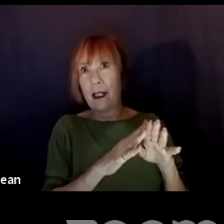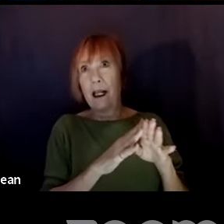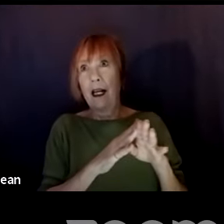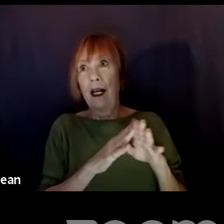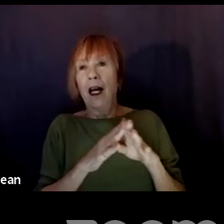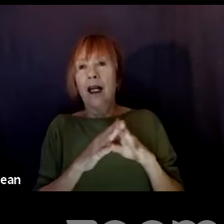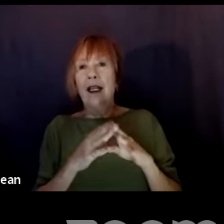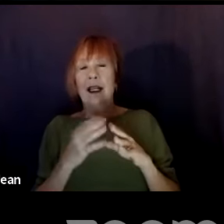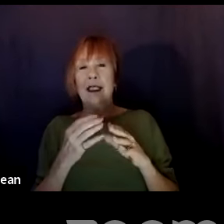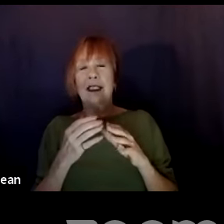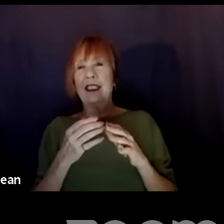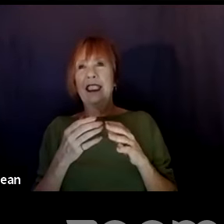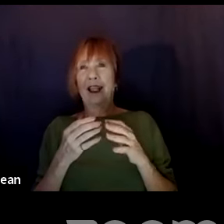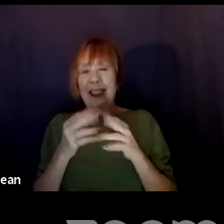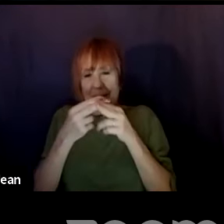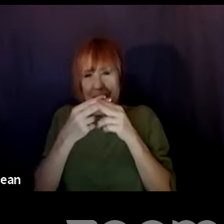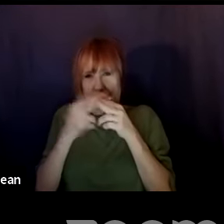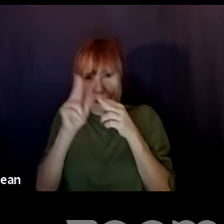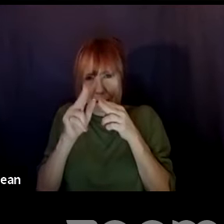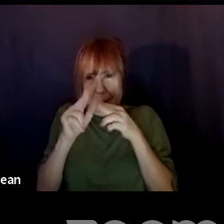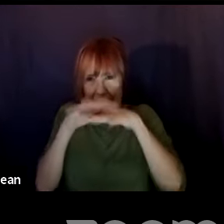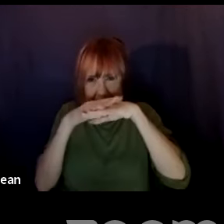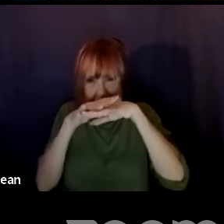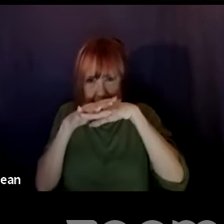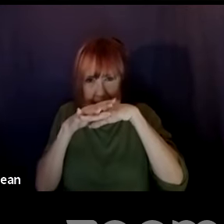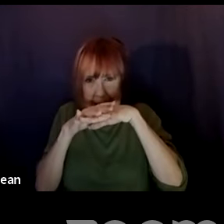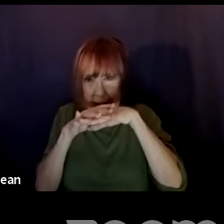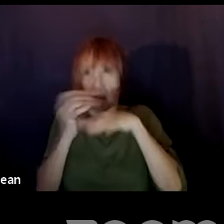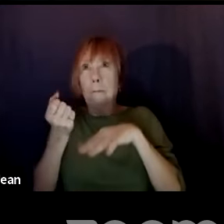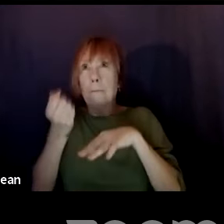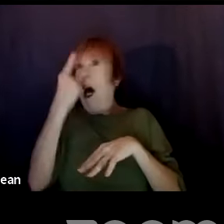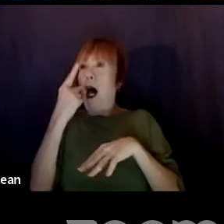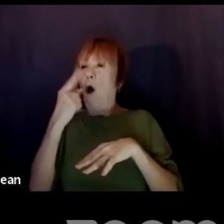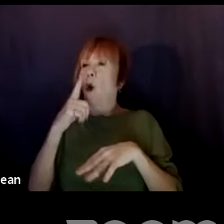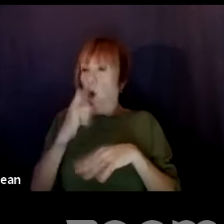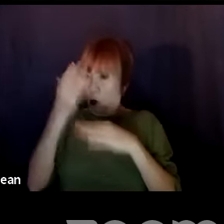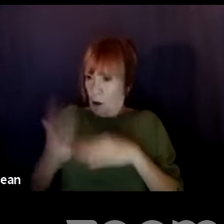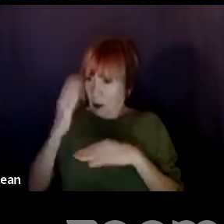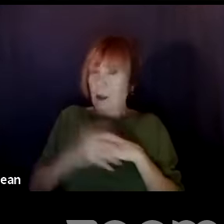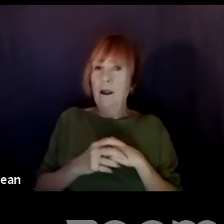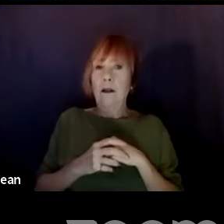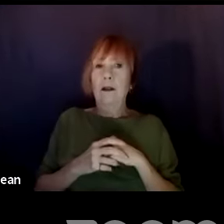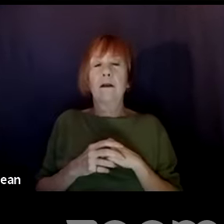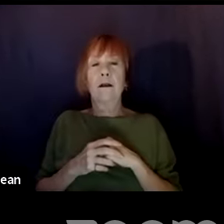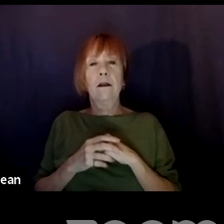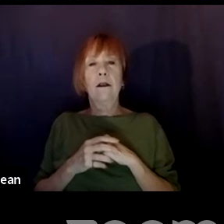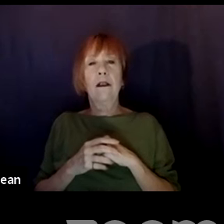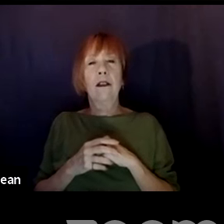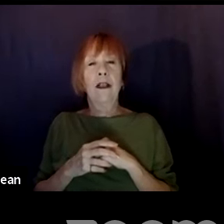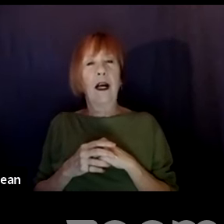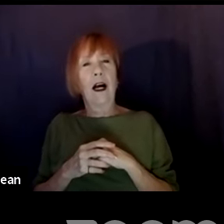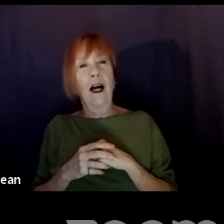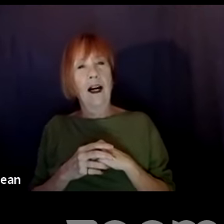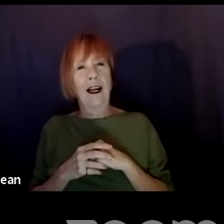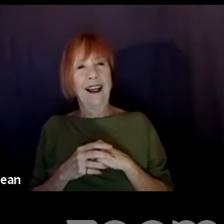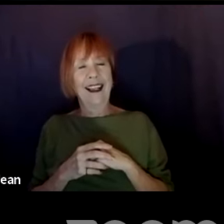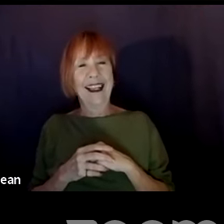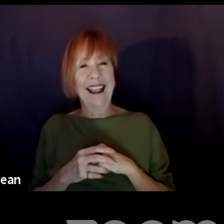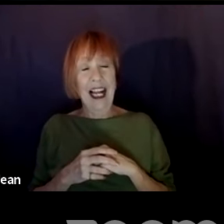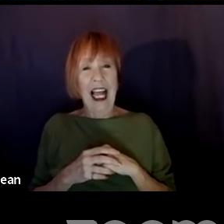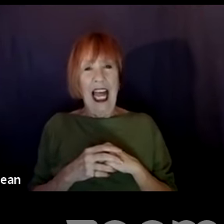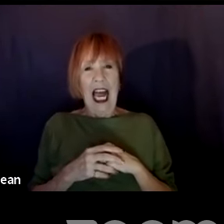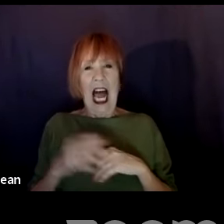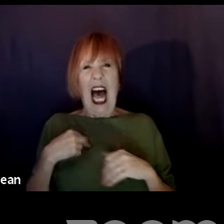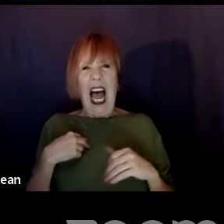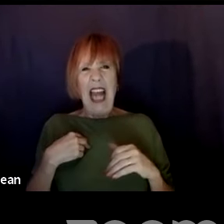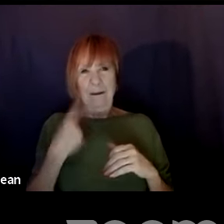a little sort of tidbit so we can get really quick who the, who Mary is. Um, I've been reading a lot